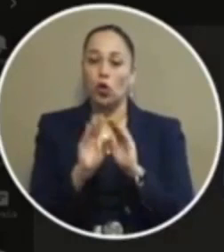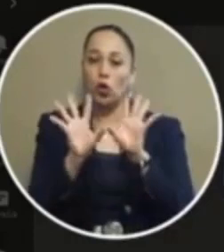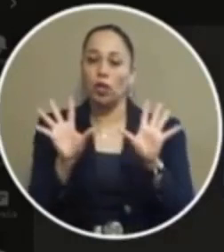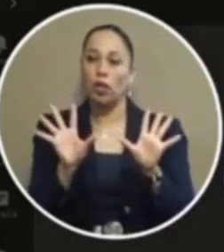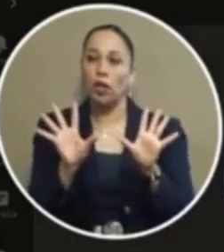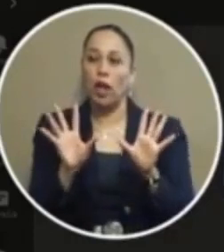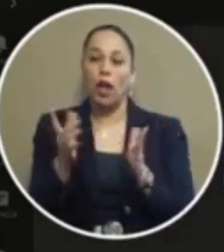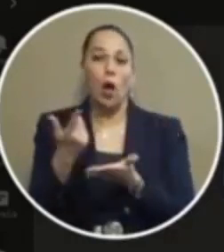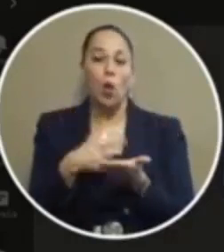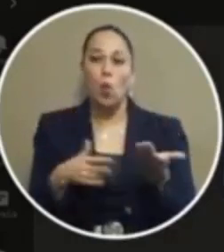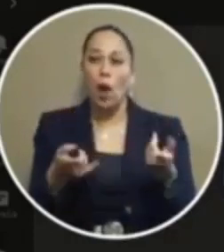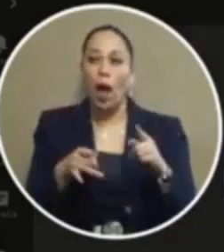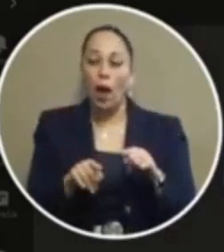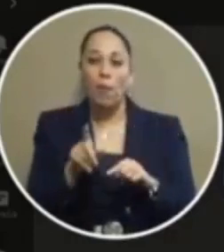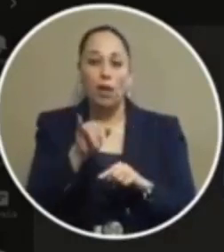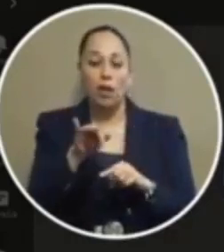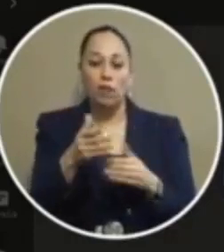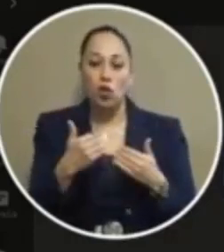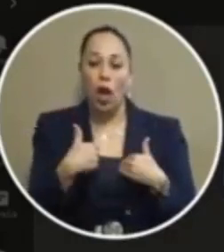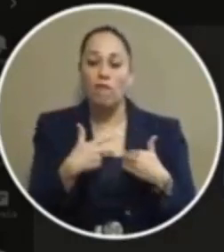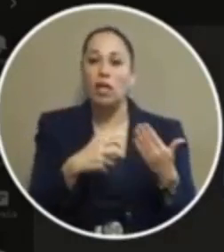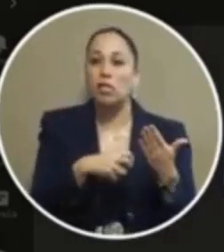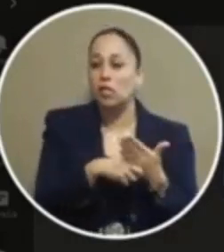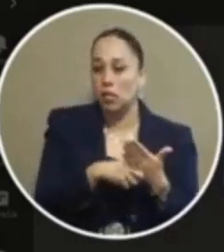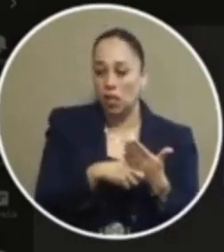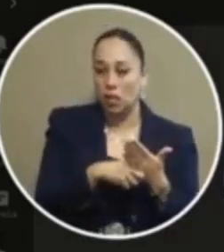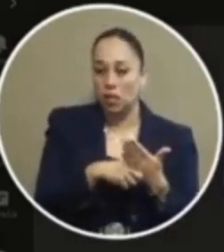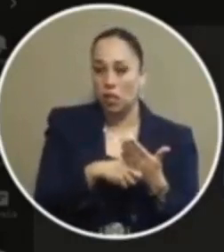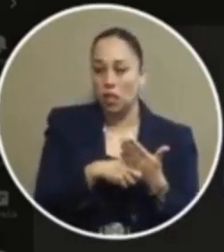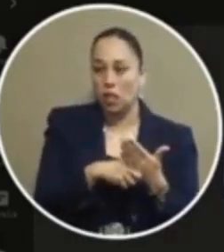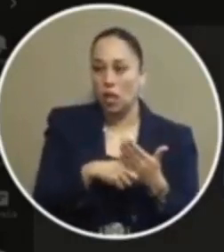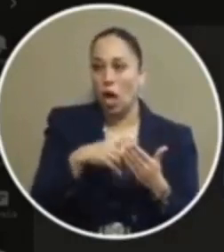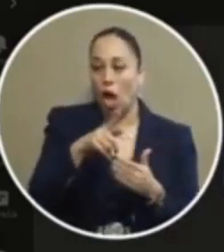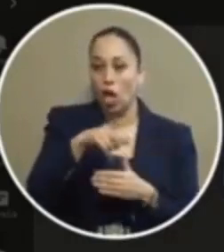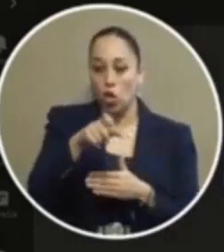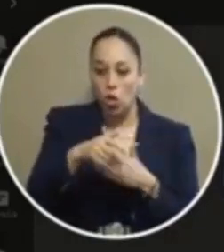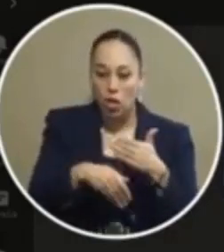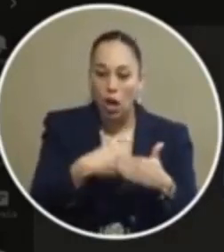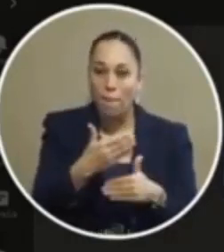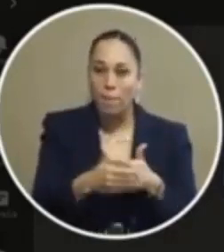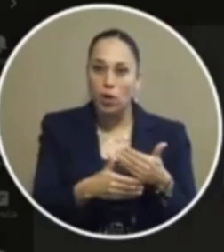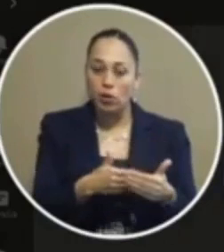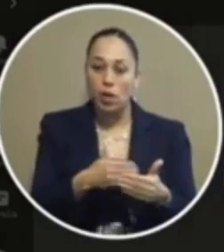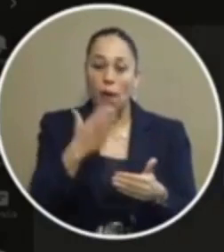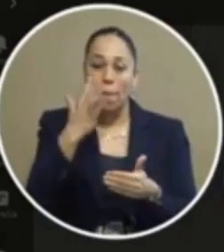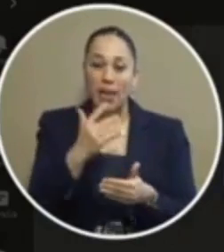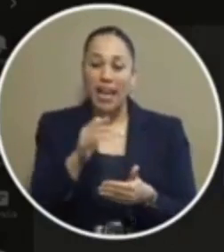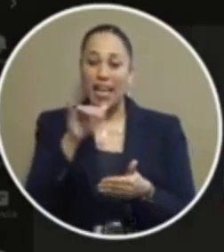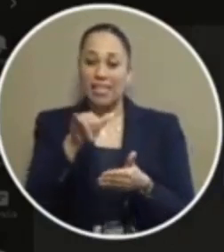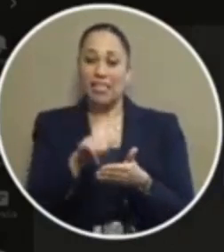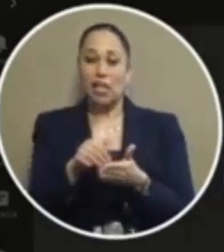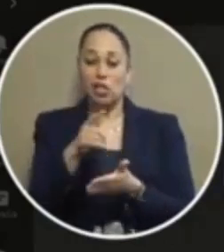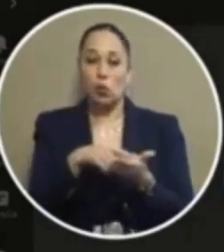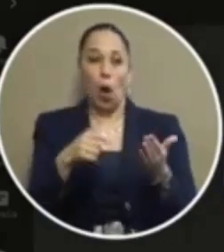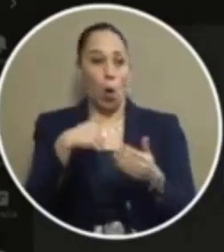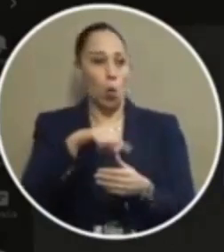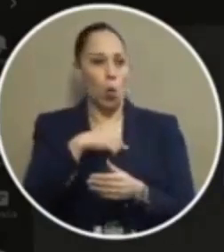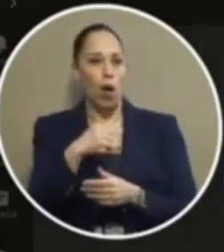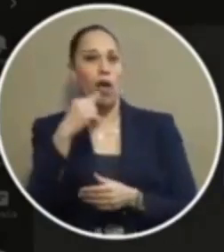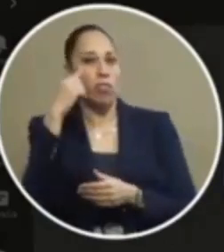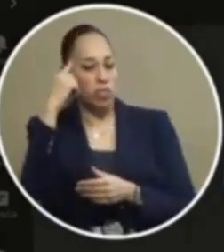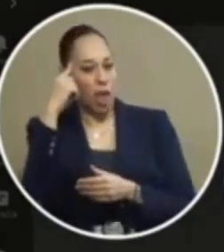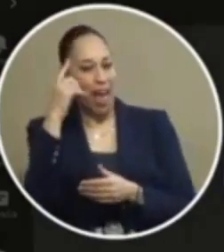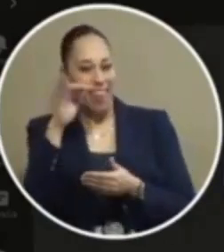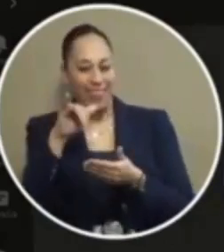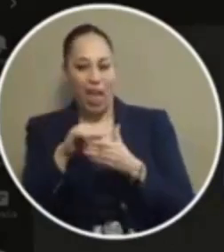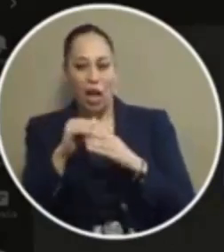what happens if you get the ticket um and you will need a process because that's what we thought this conversation was